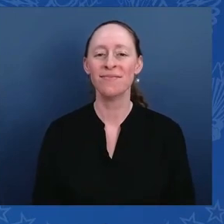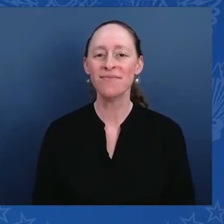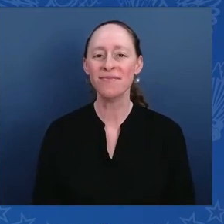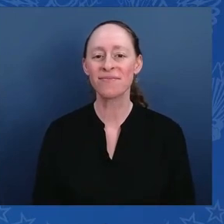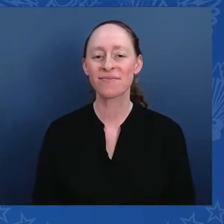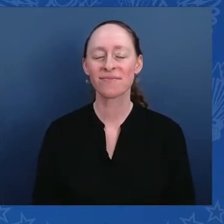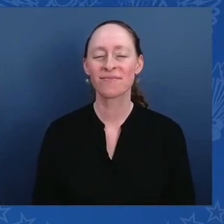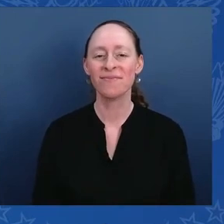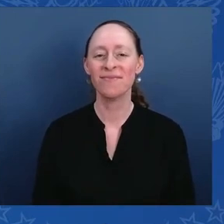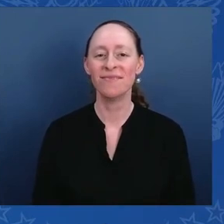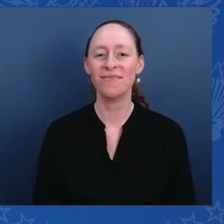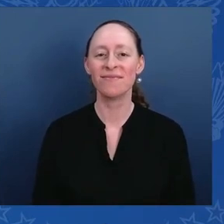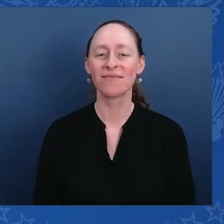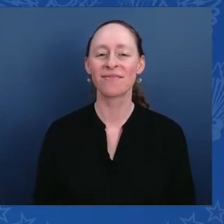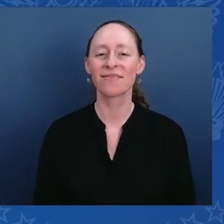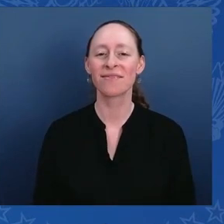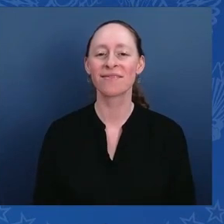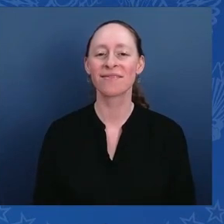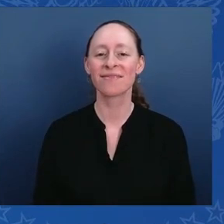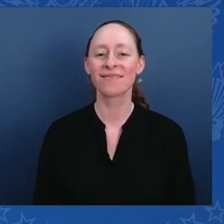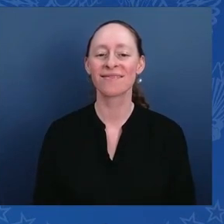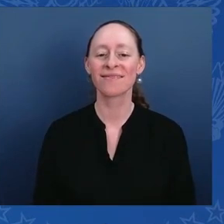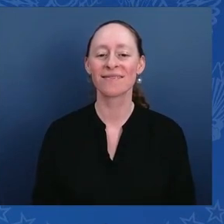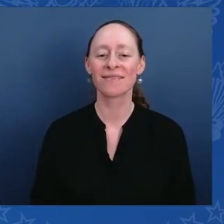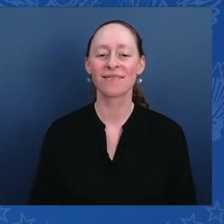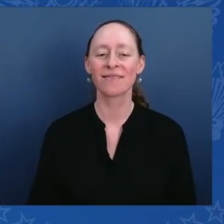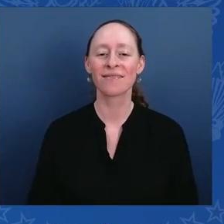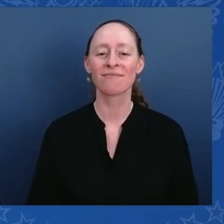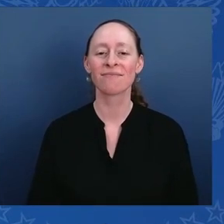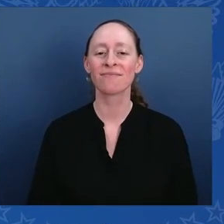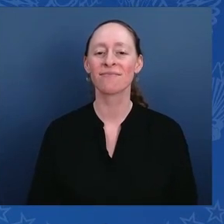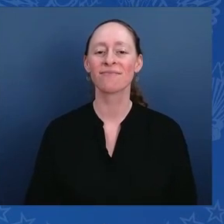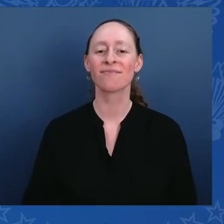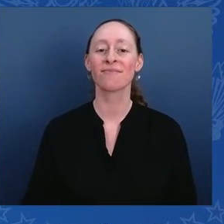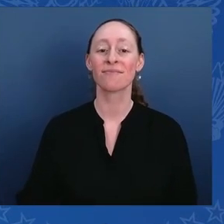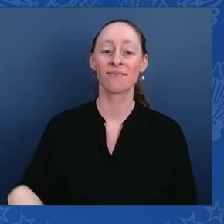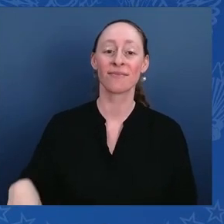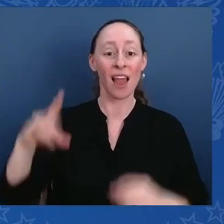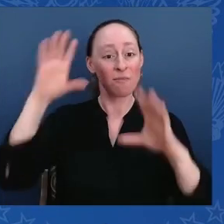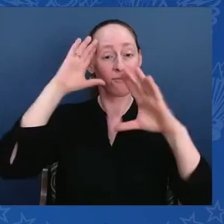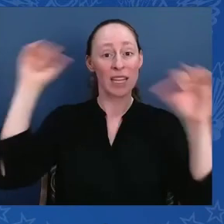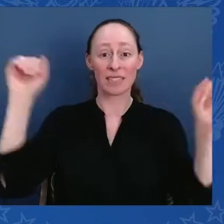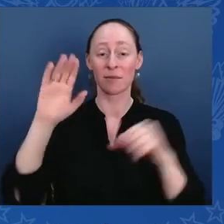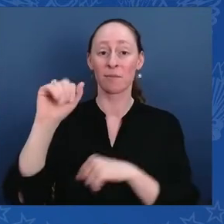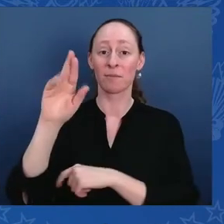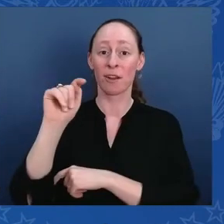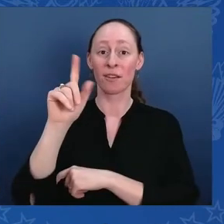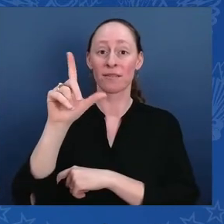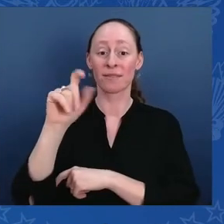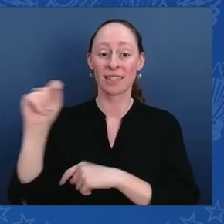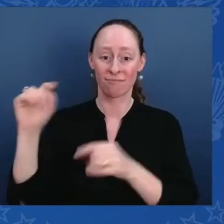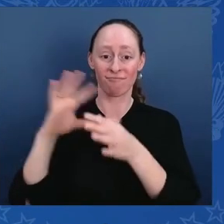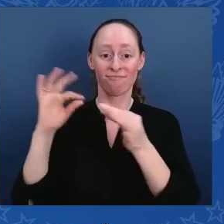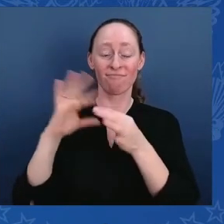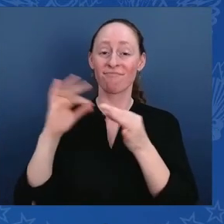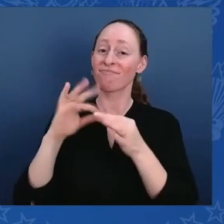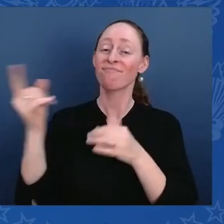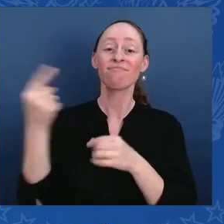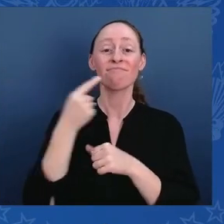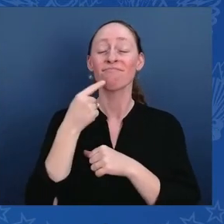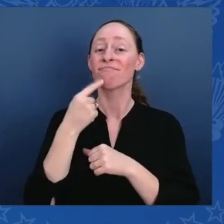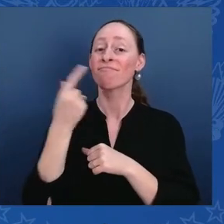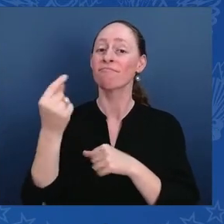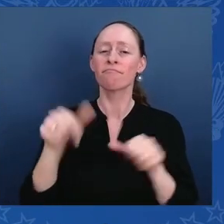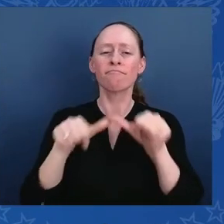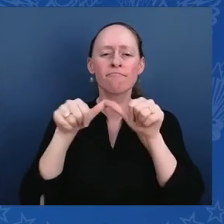Or as President Bartlett put it, to never stop asking, what's next? We need the